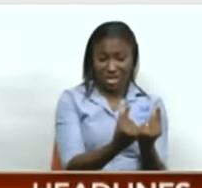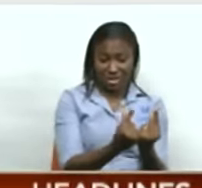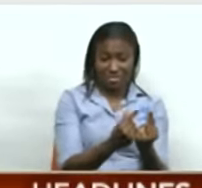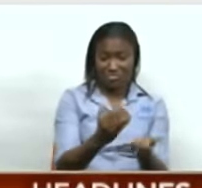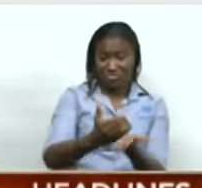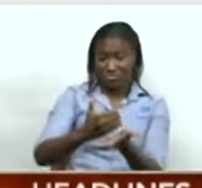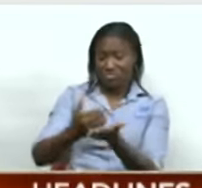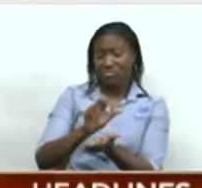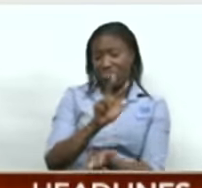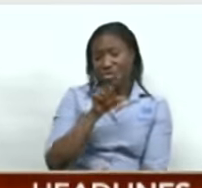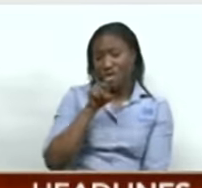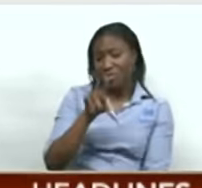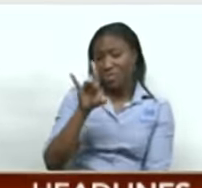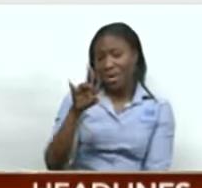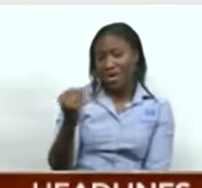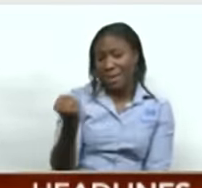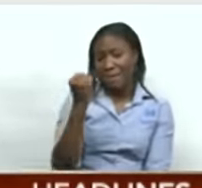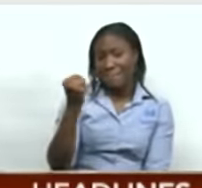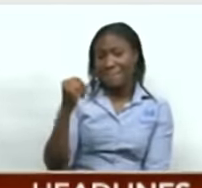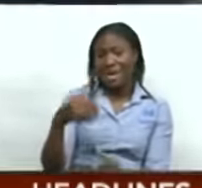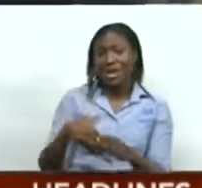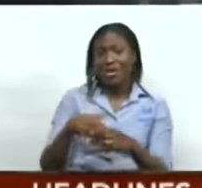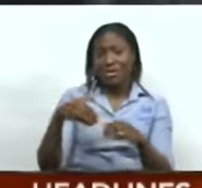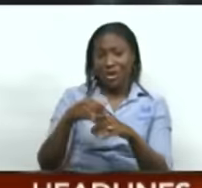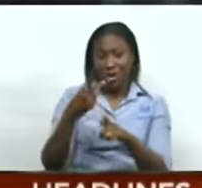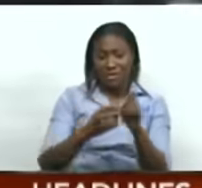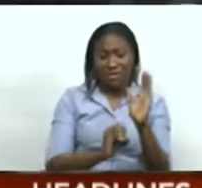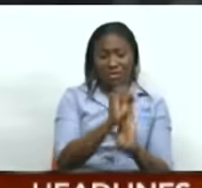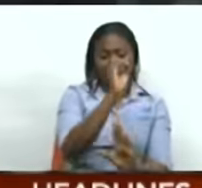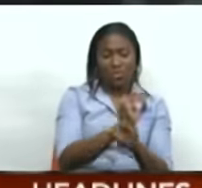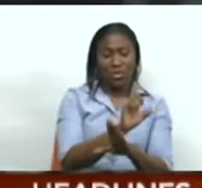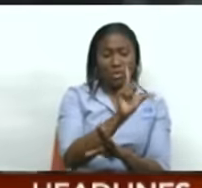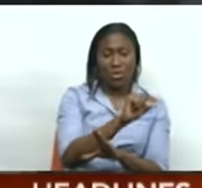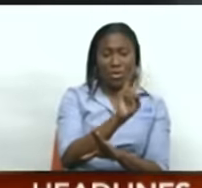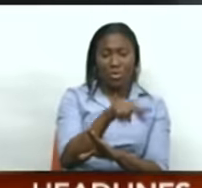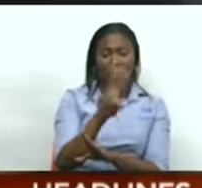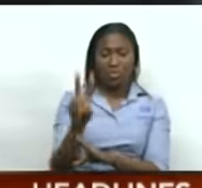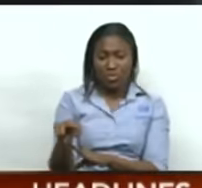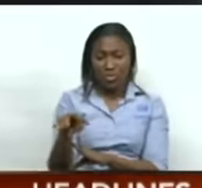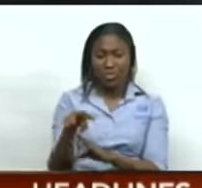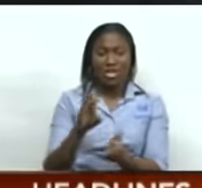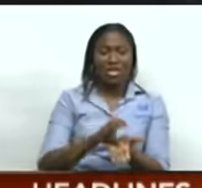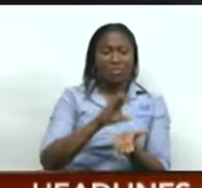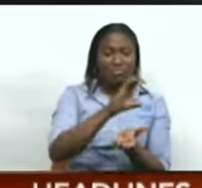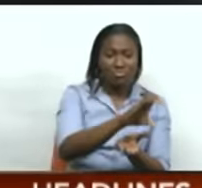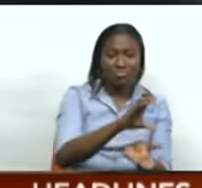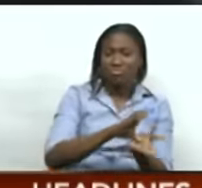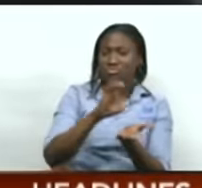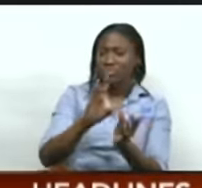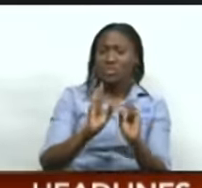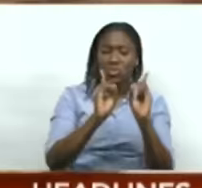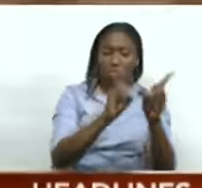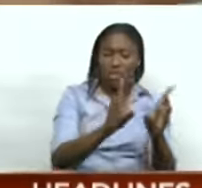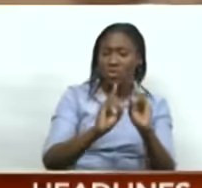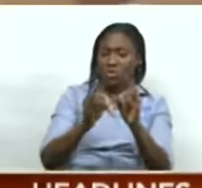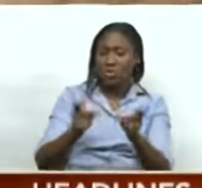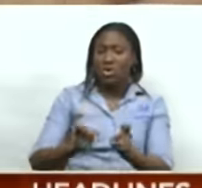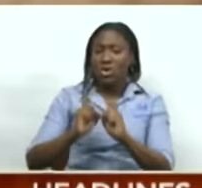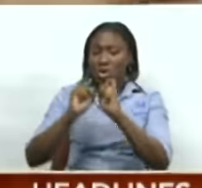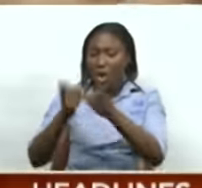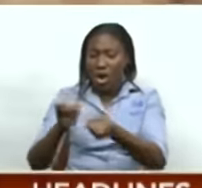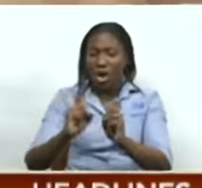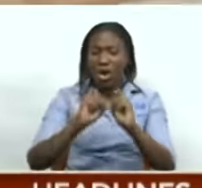since October 2022 to various organizations aligned with the foundation's core corporate social